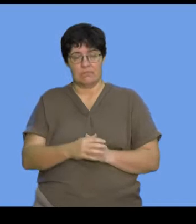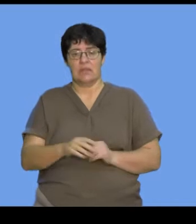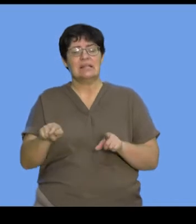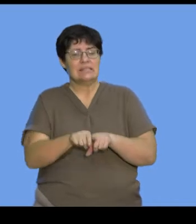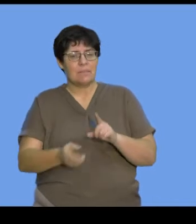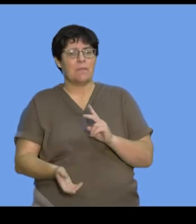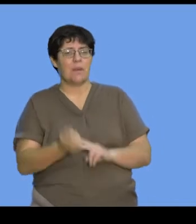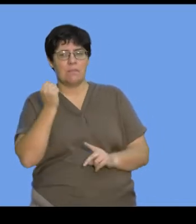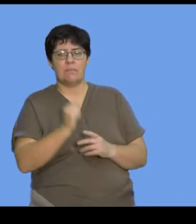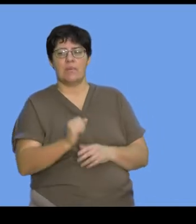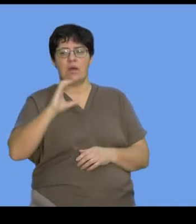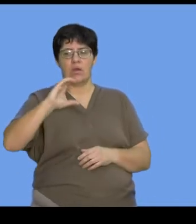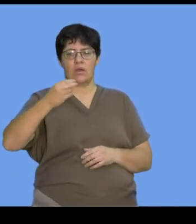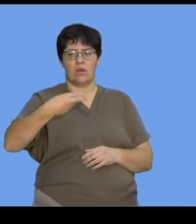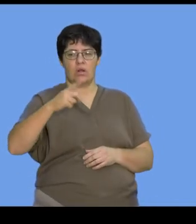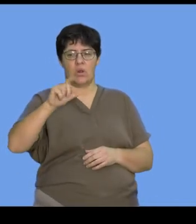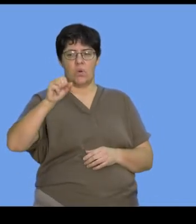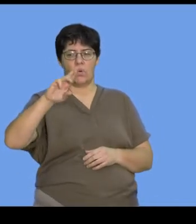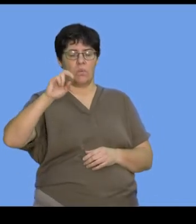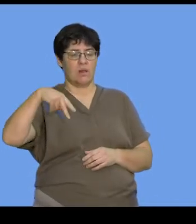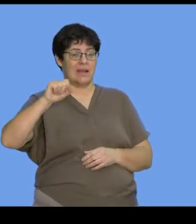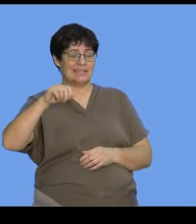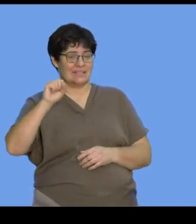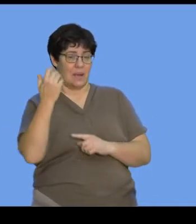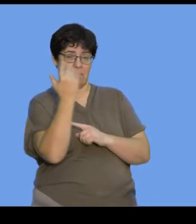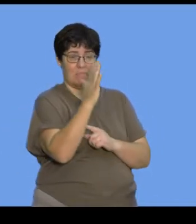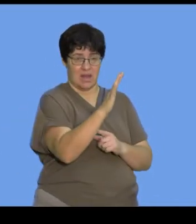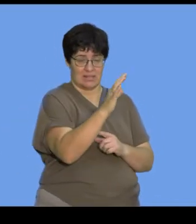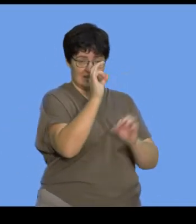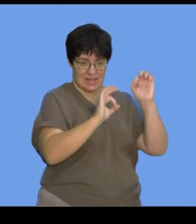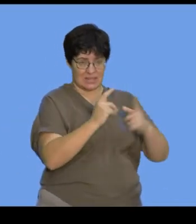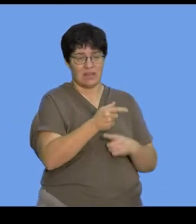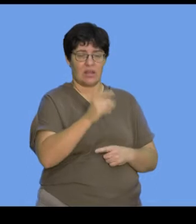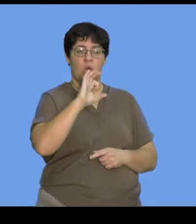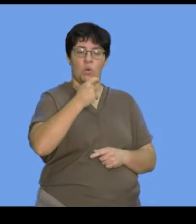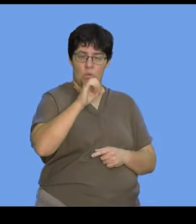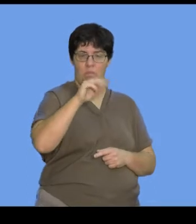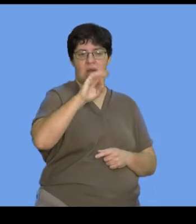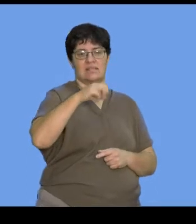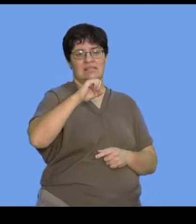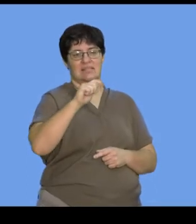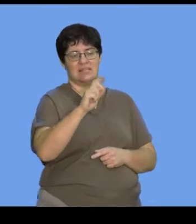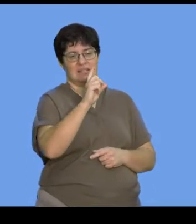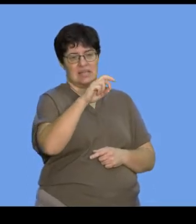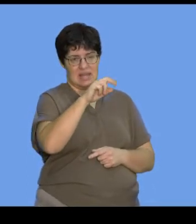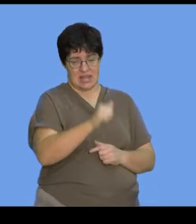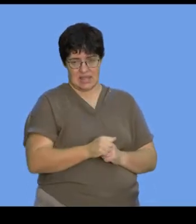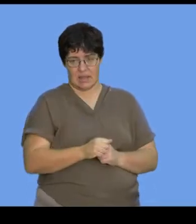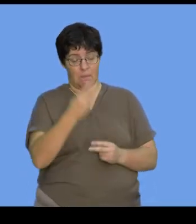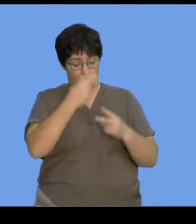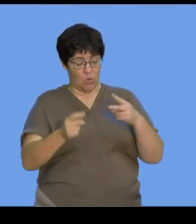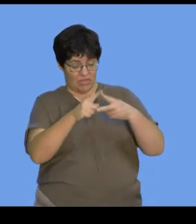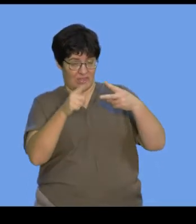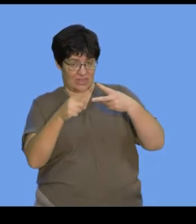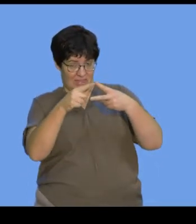It's also found in the chloroplast of plant cells, and it is known as chloroplast DNA. Both of these, the